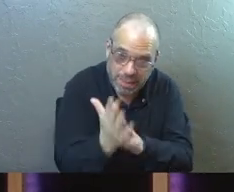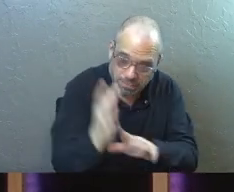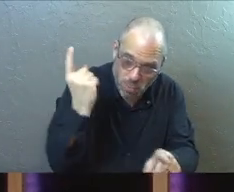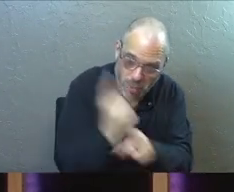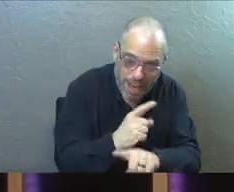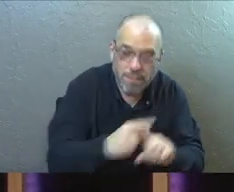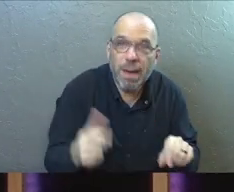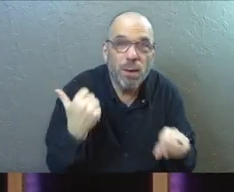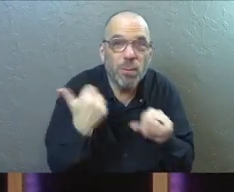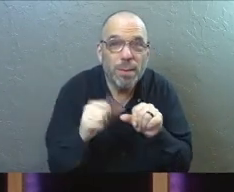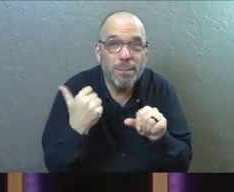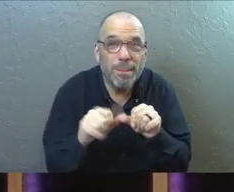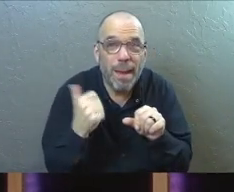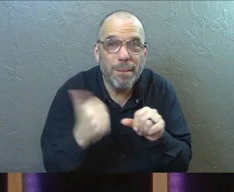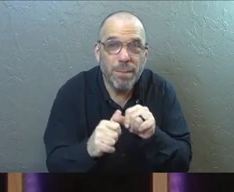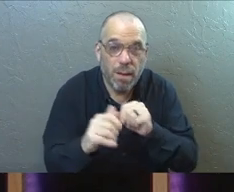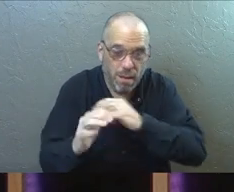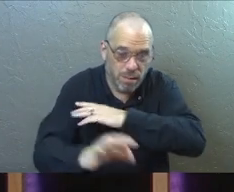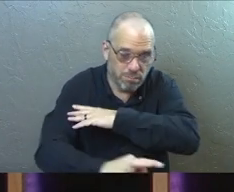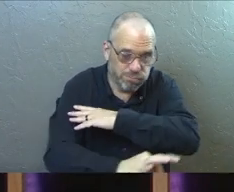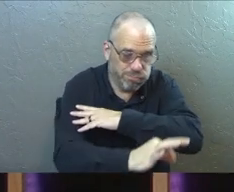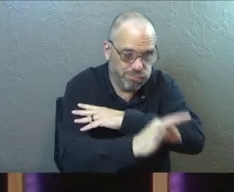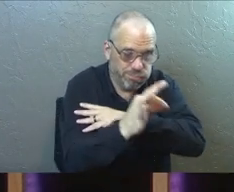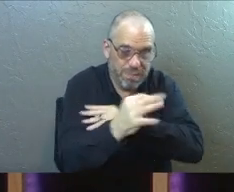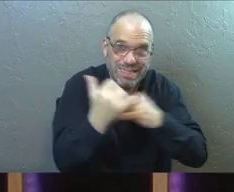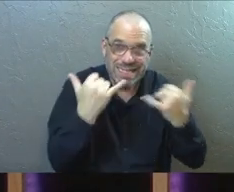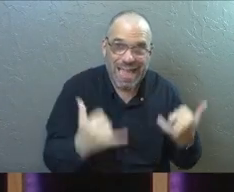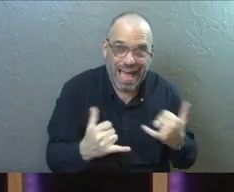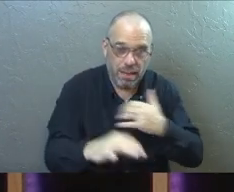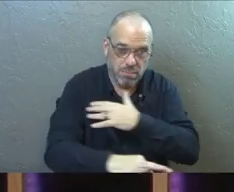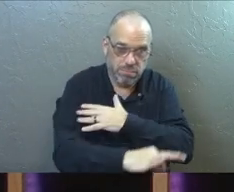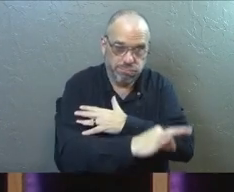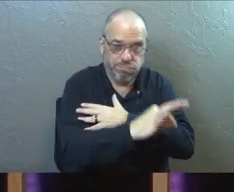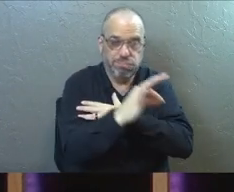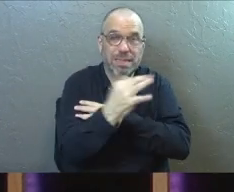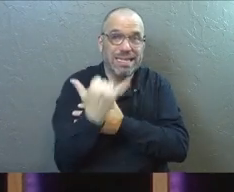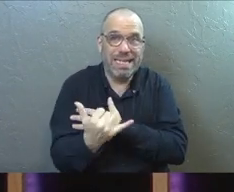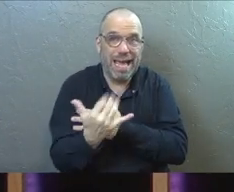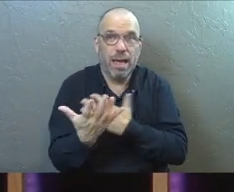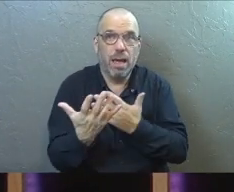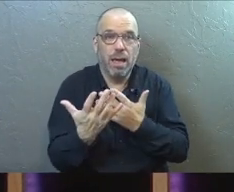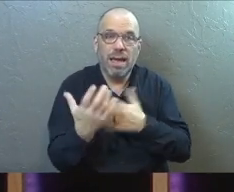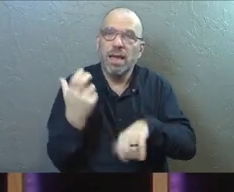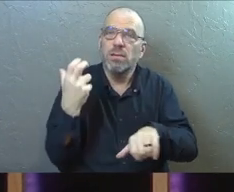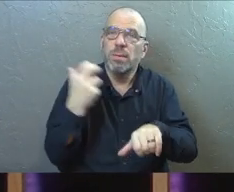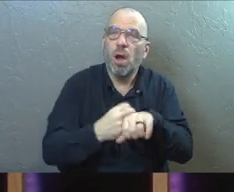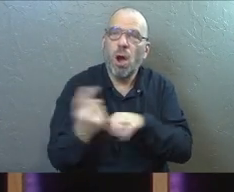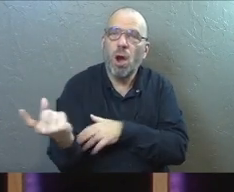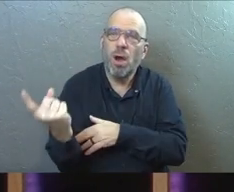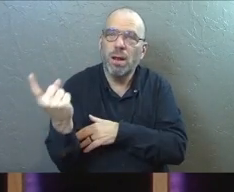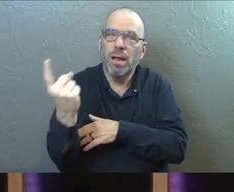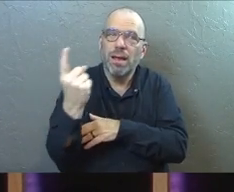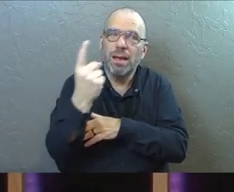But we forget what the sudden sunrise would do to us today. It'd be a tough day.